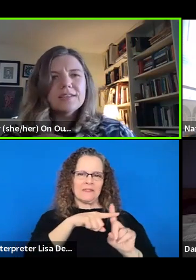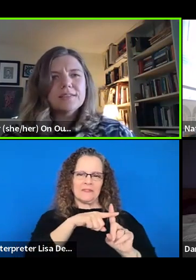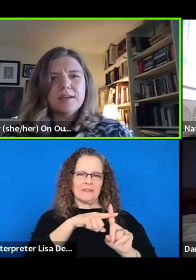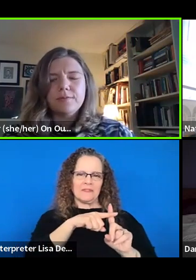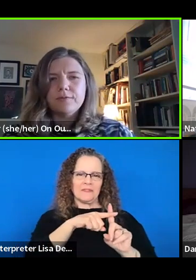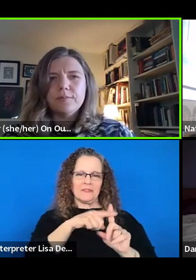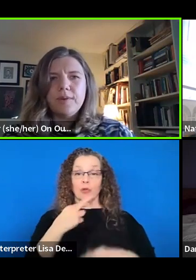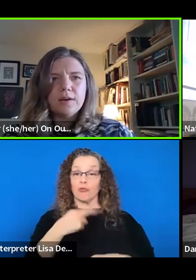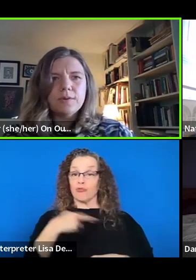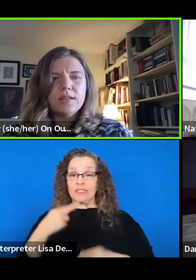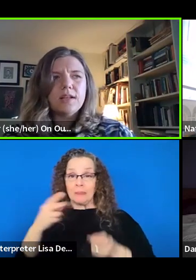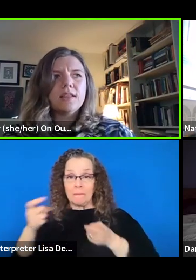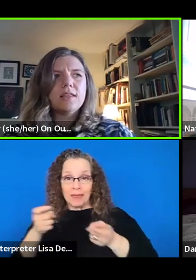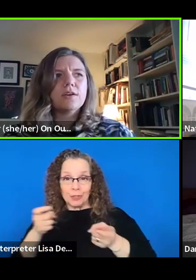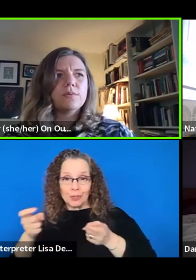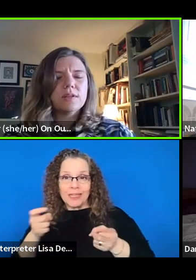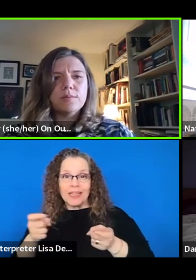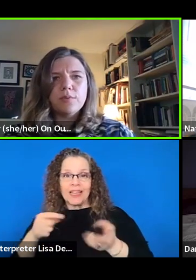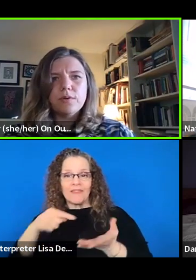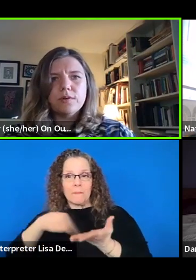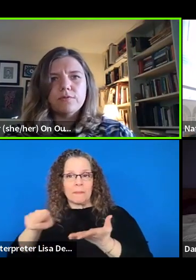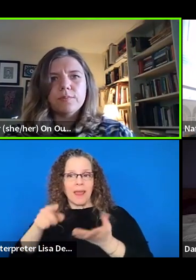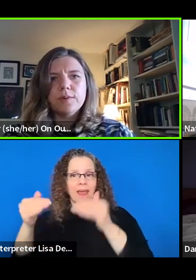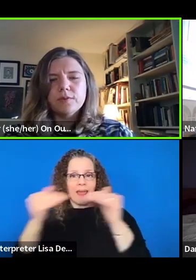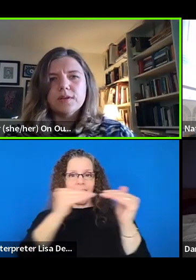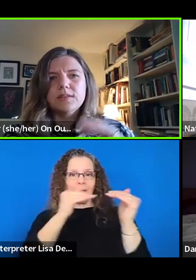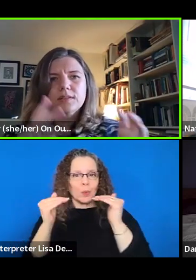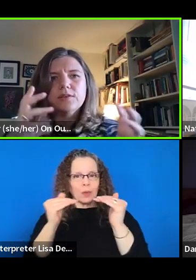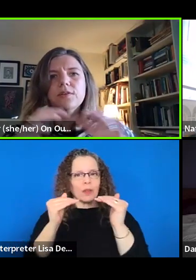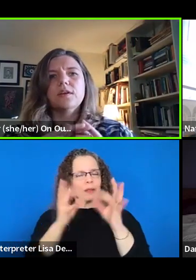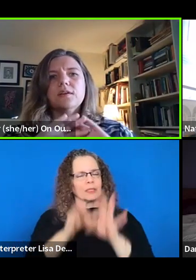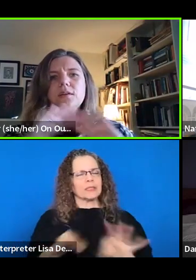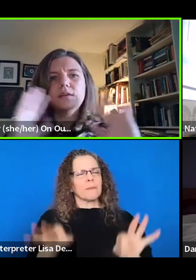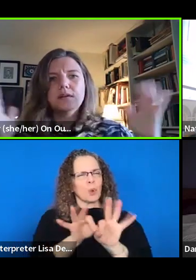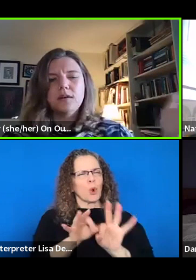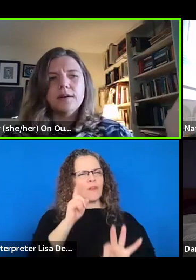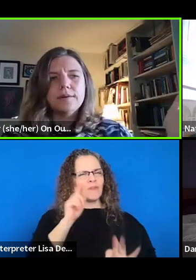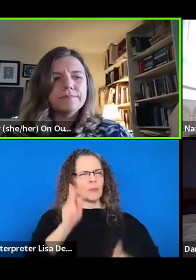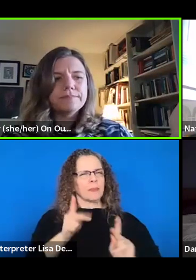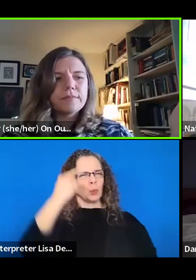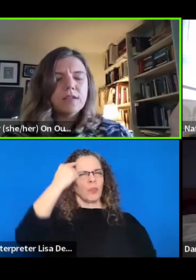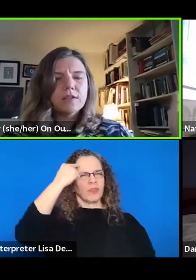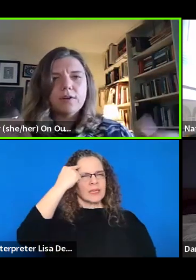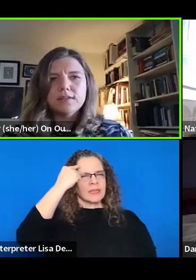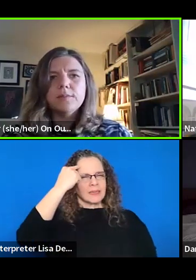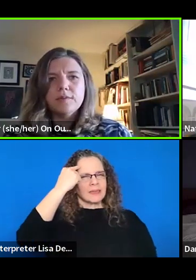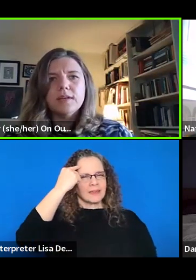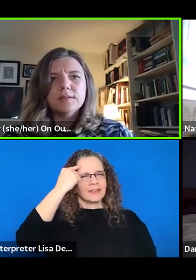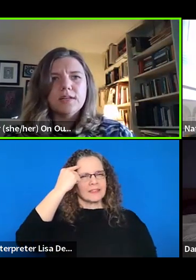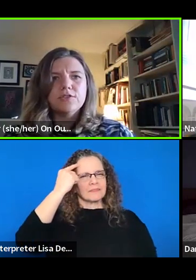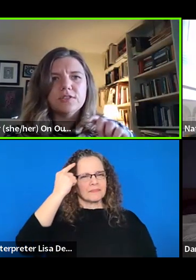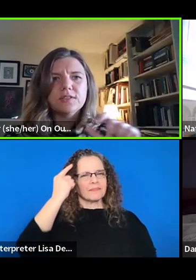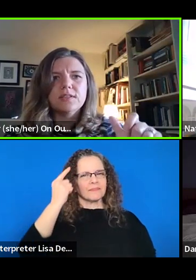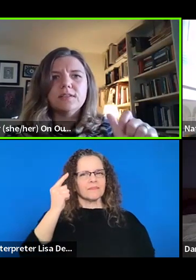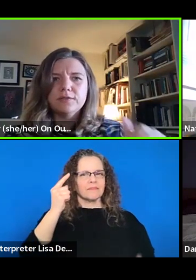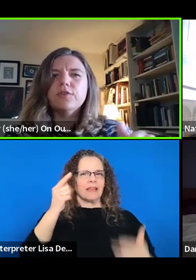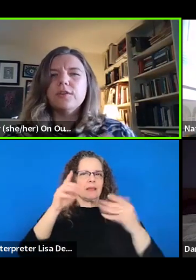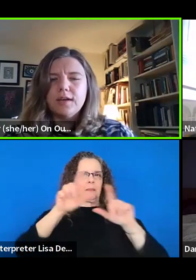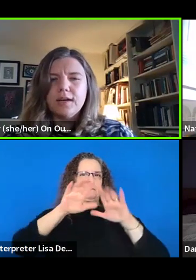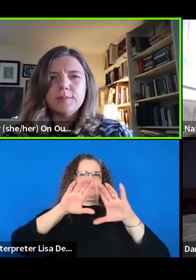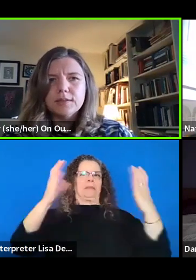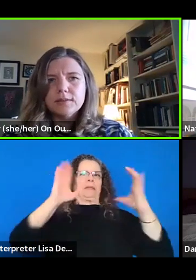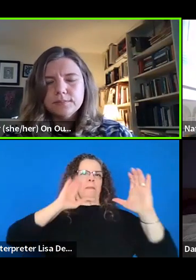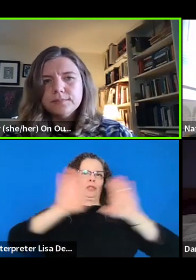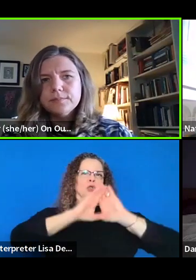management things that come from pay equity that I think are really important for people to consider in the, um, in the grand scheme of things and not just the